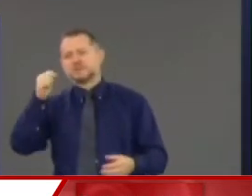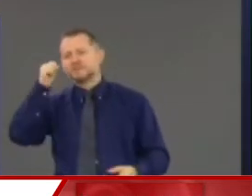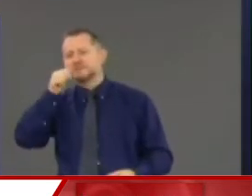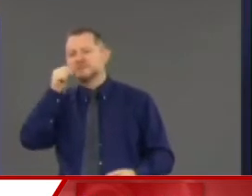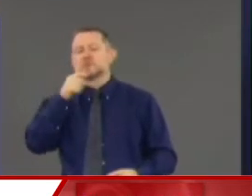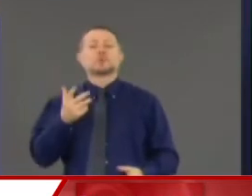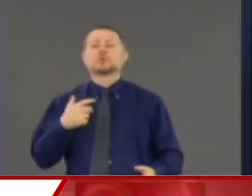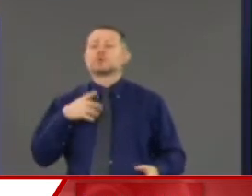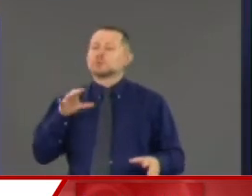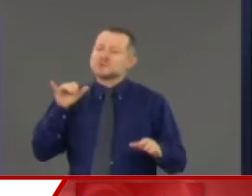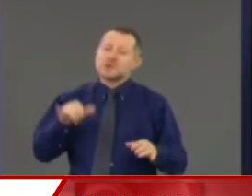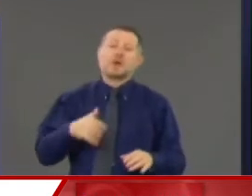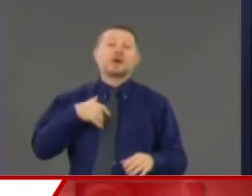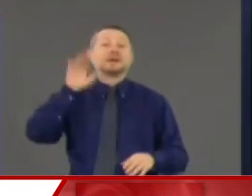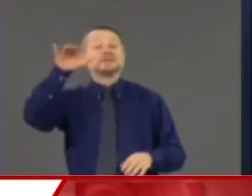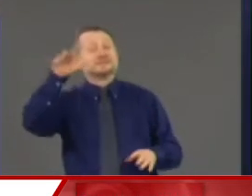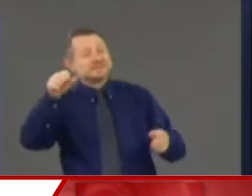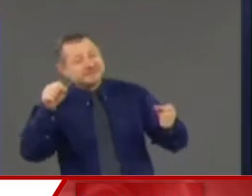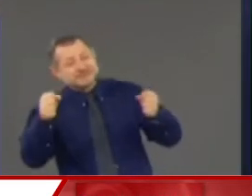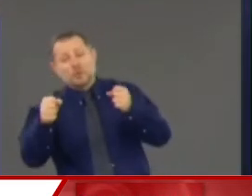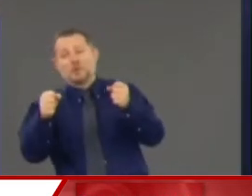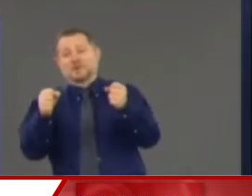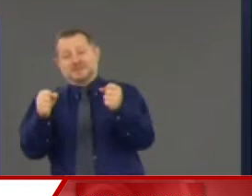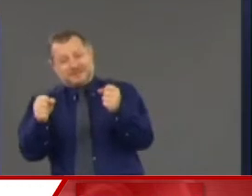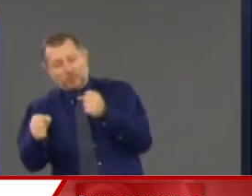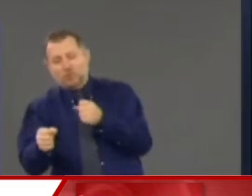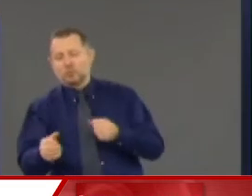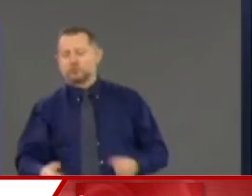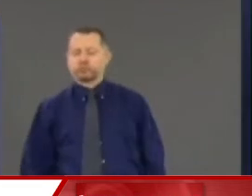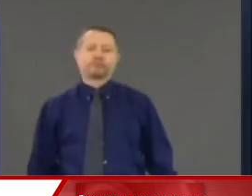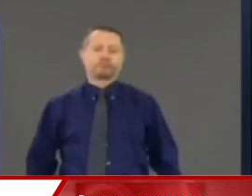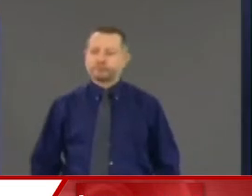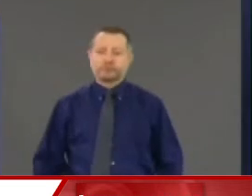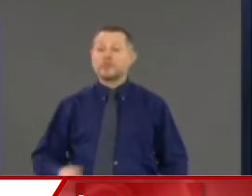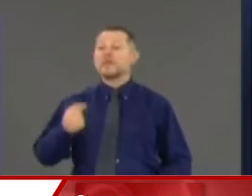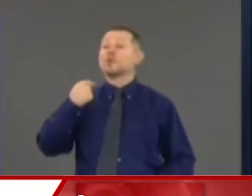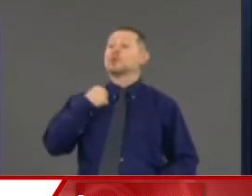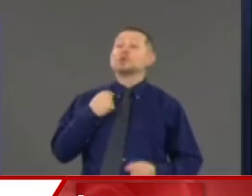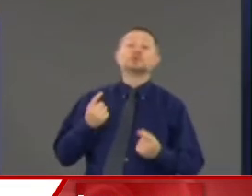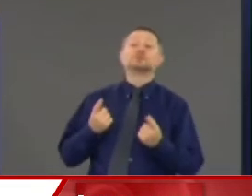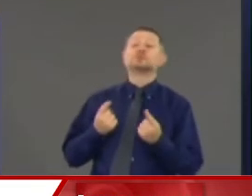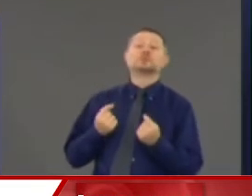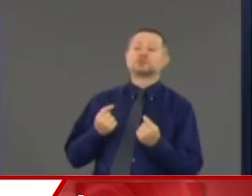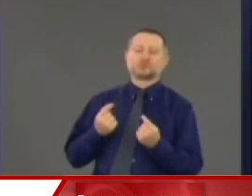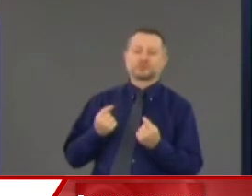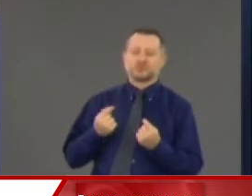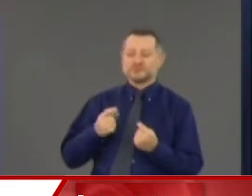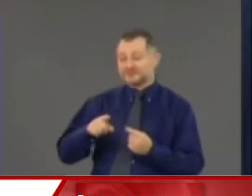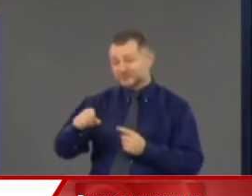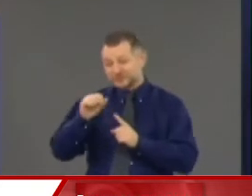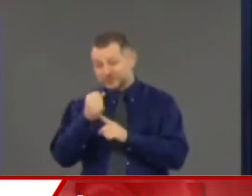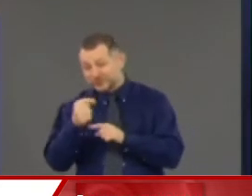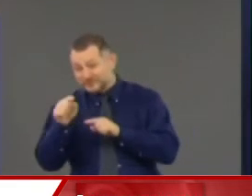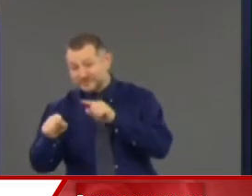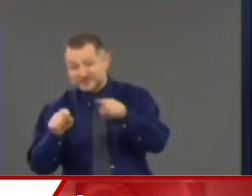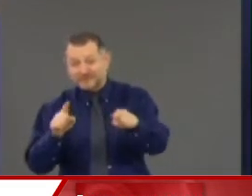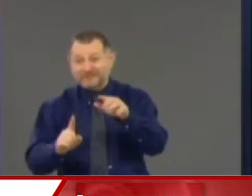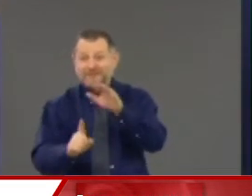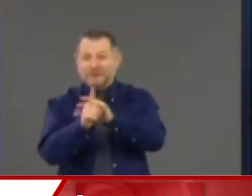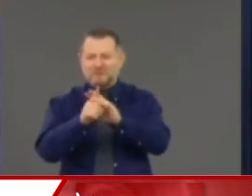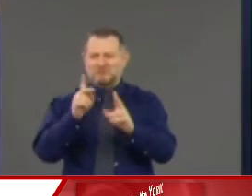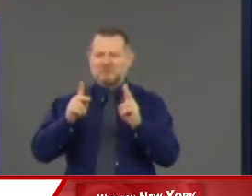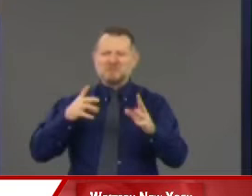So I look for moments where the people can actually rise up